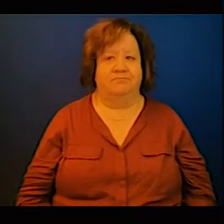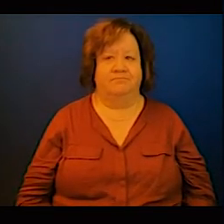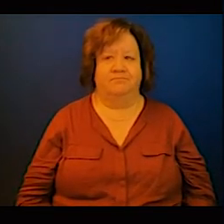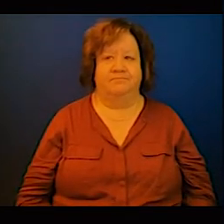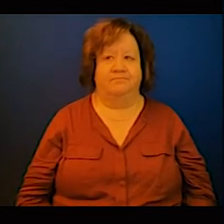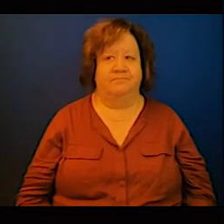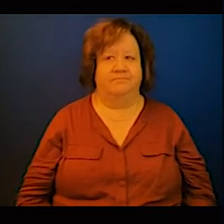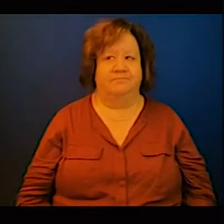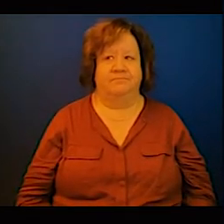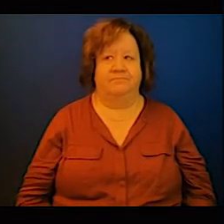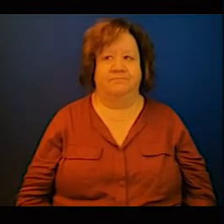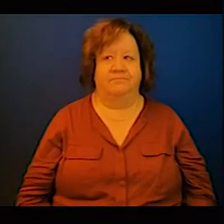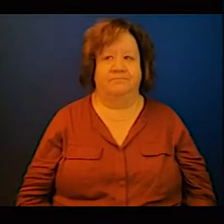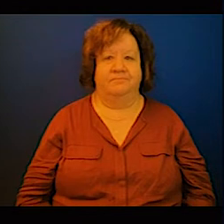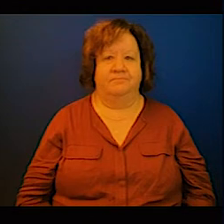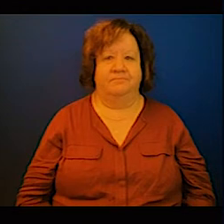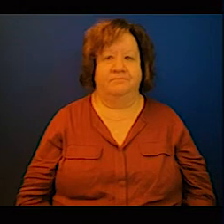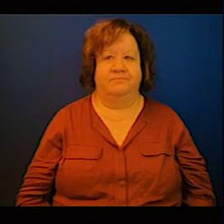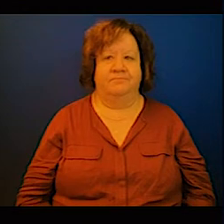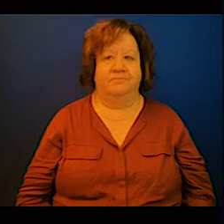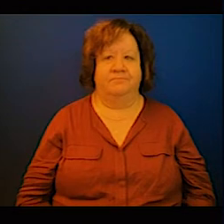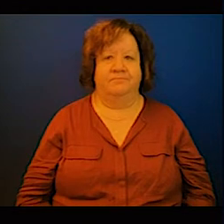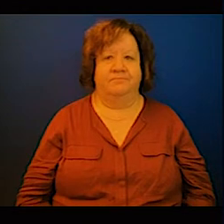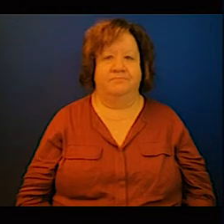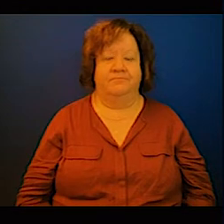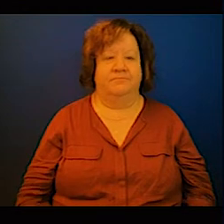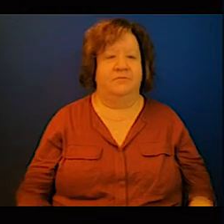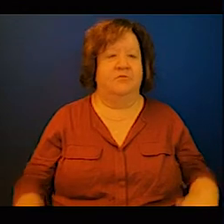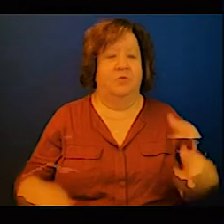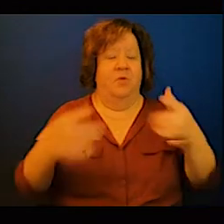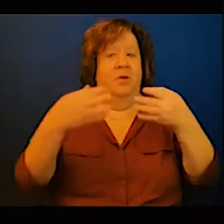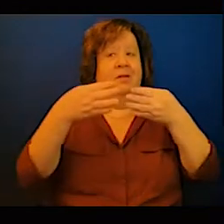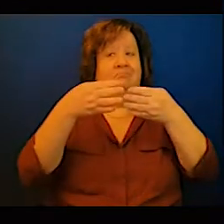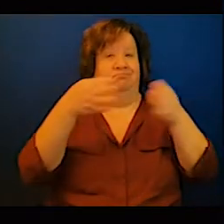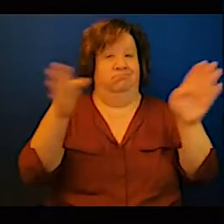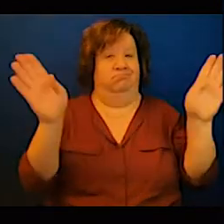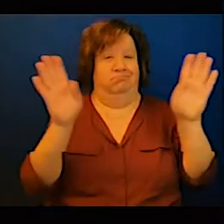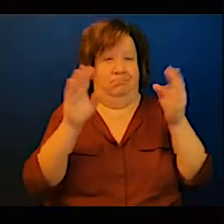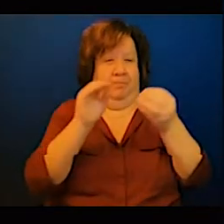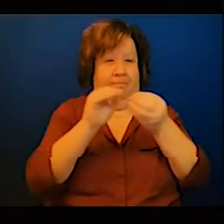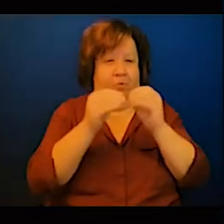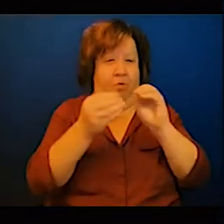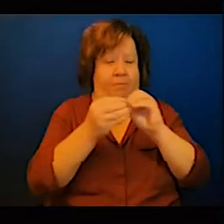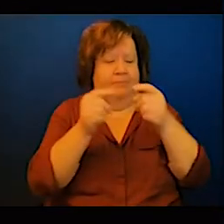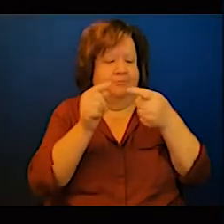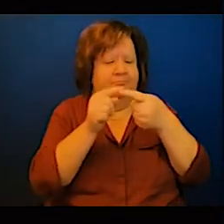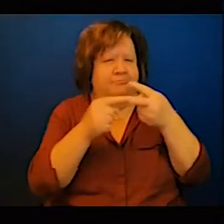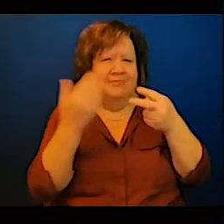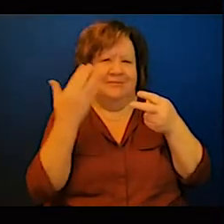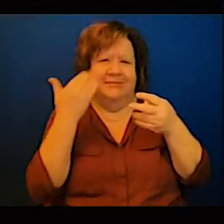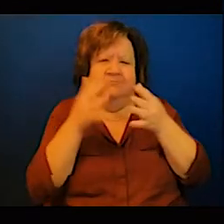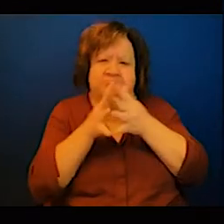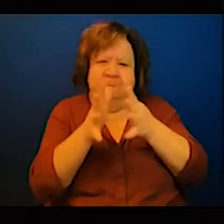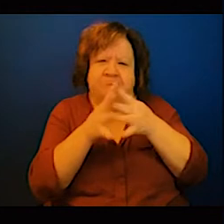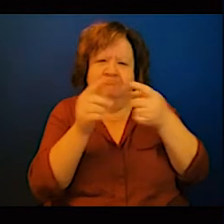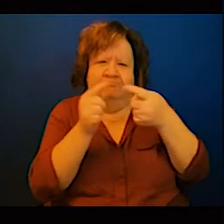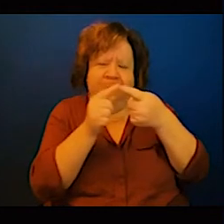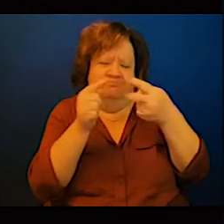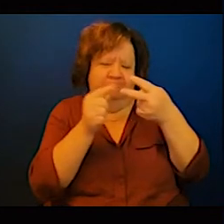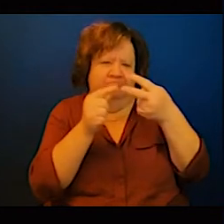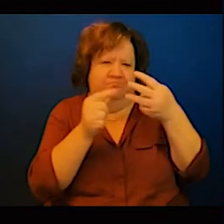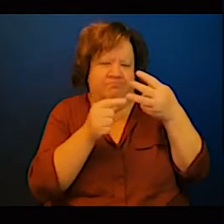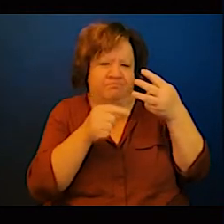I think clearing the countries understand right now that they need to have clear